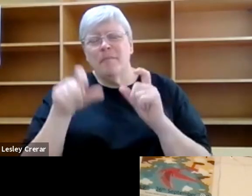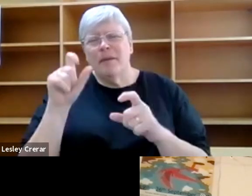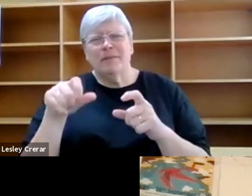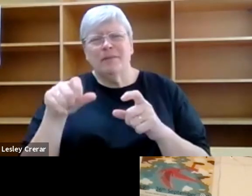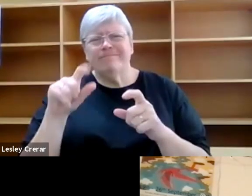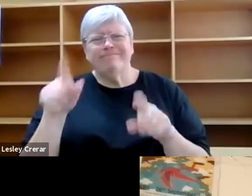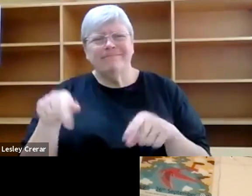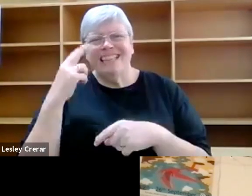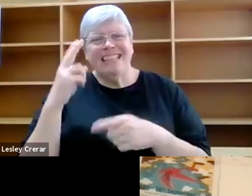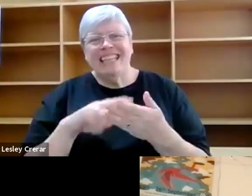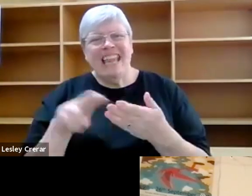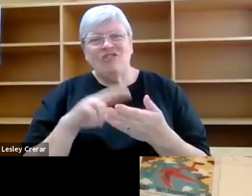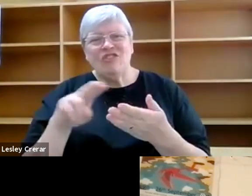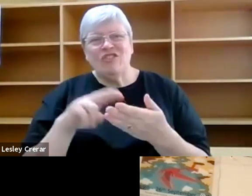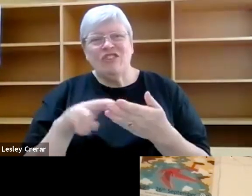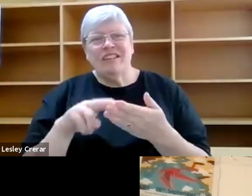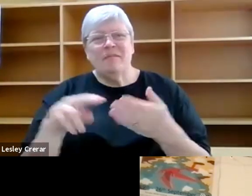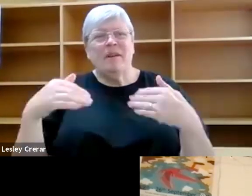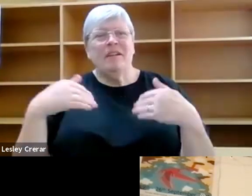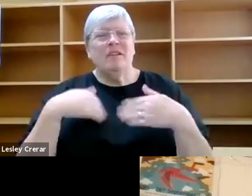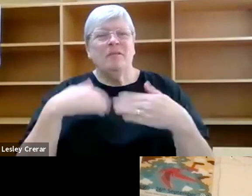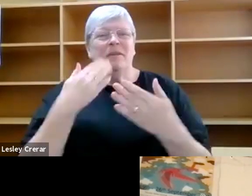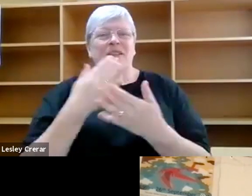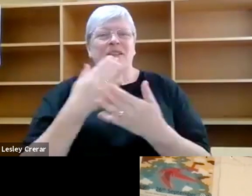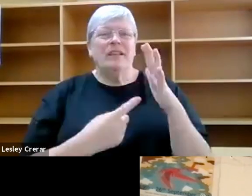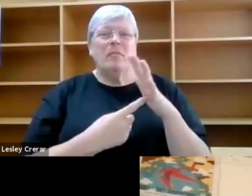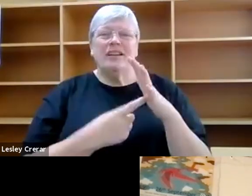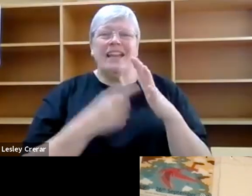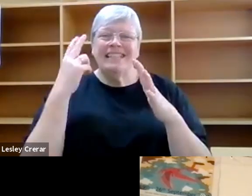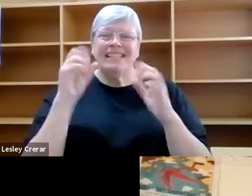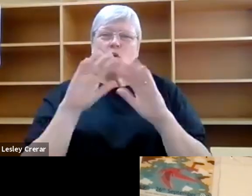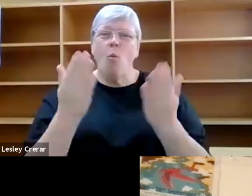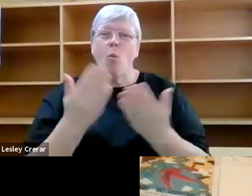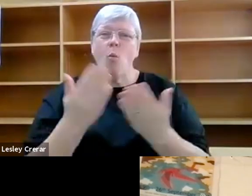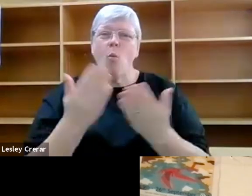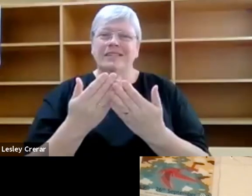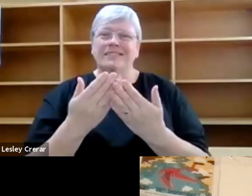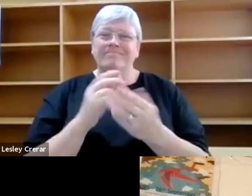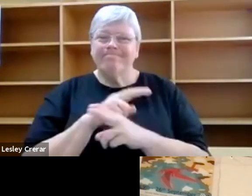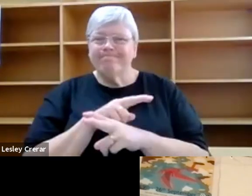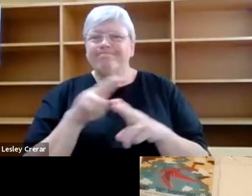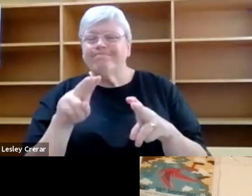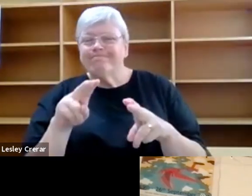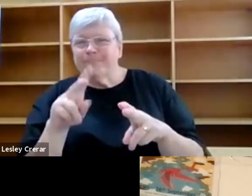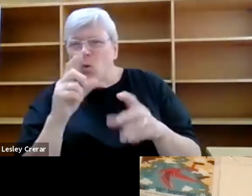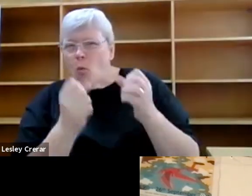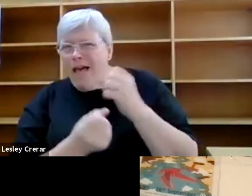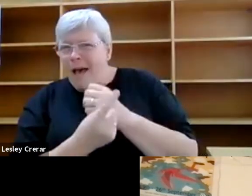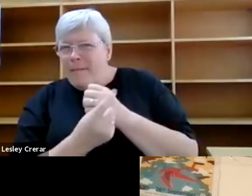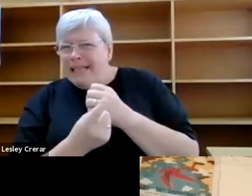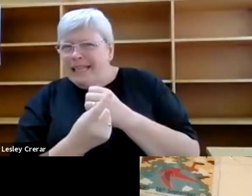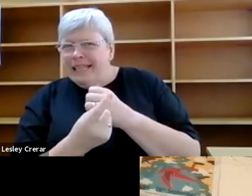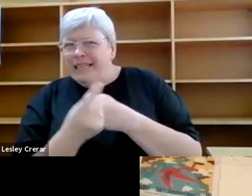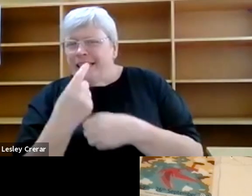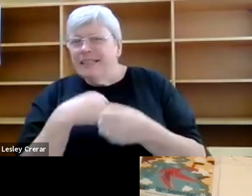But I think it is for me very important that I see the world through a lens of what is happening in the more than